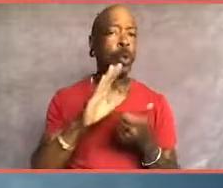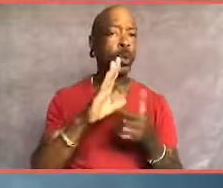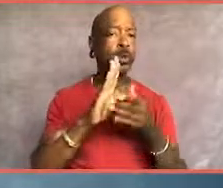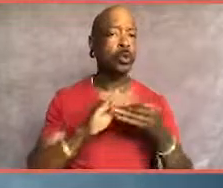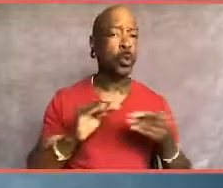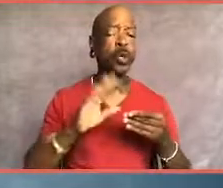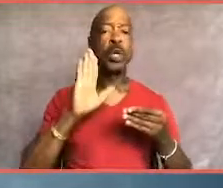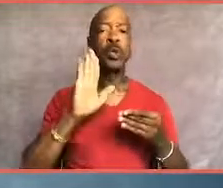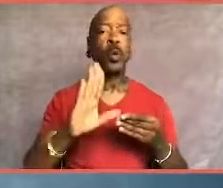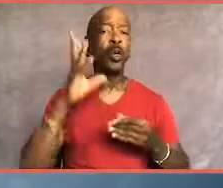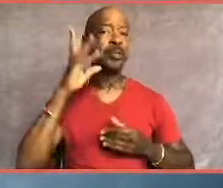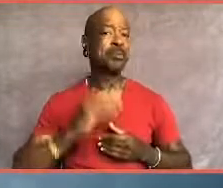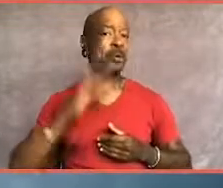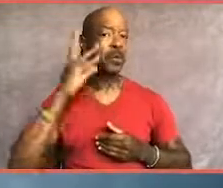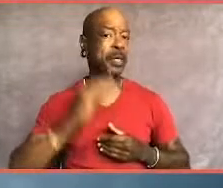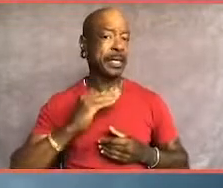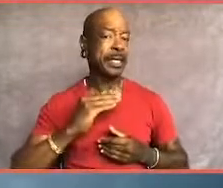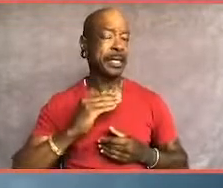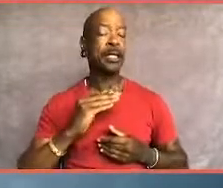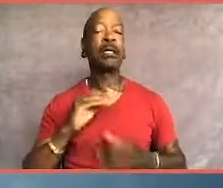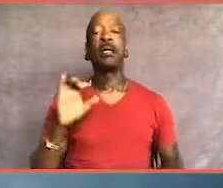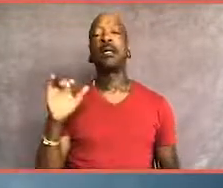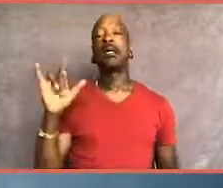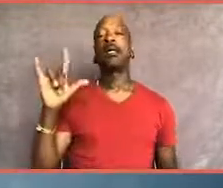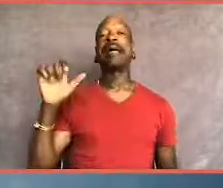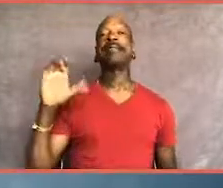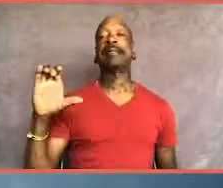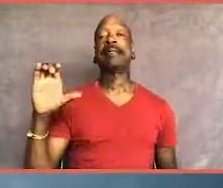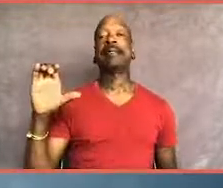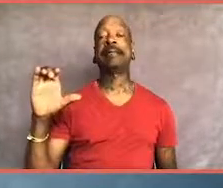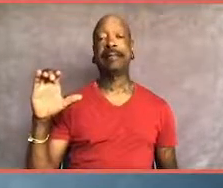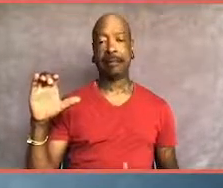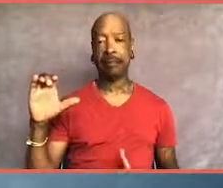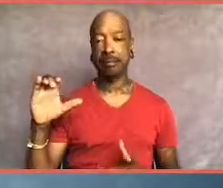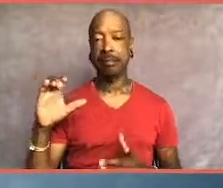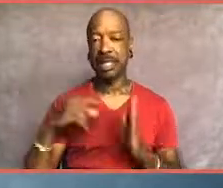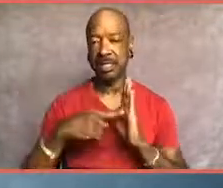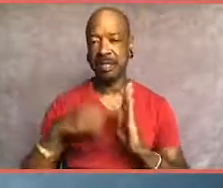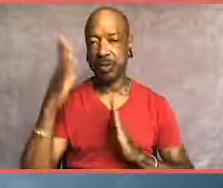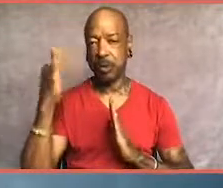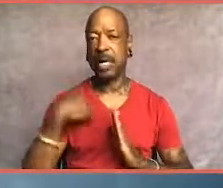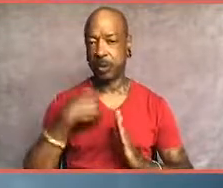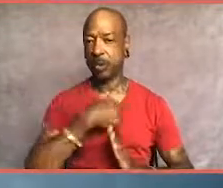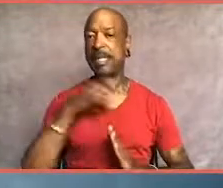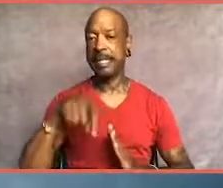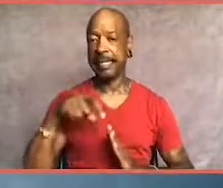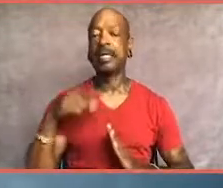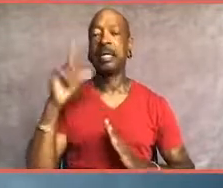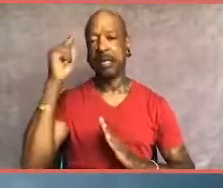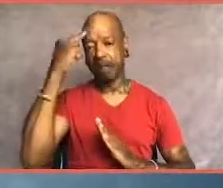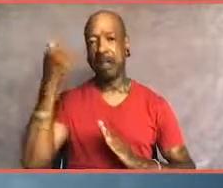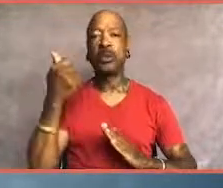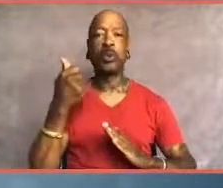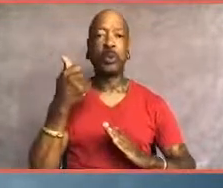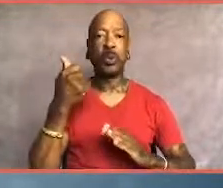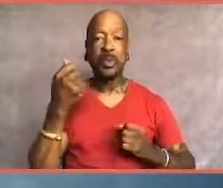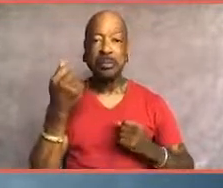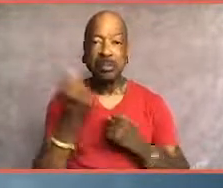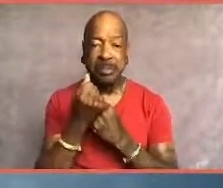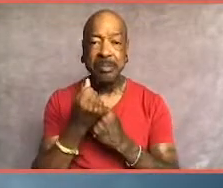is a classic example of why we need to do that. All of these folks, depending on you, who can you depend on?